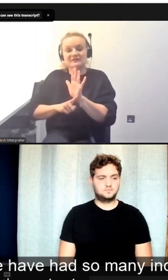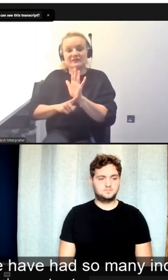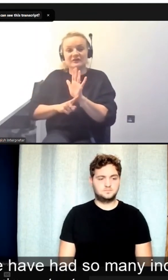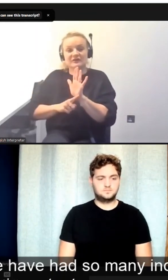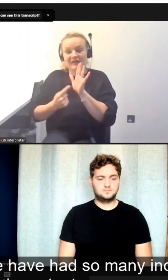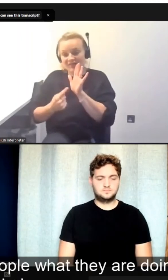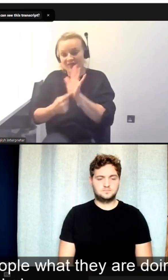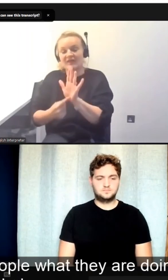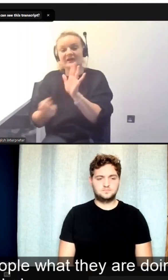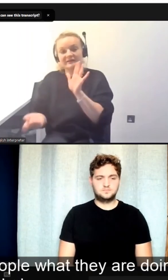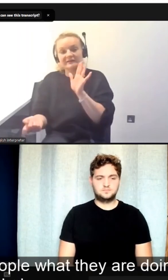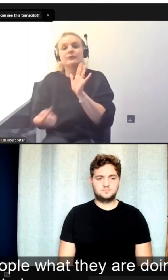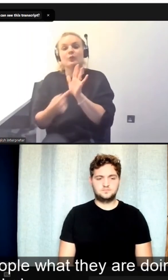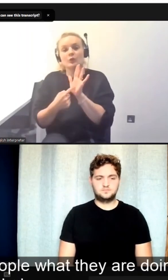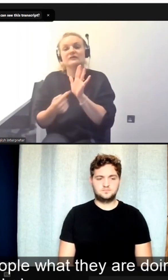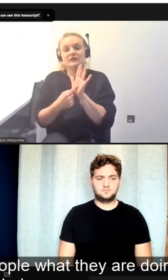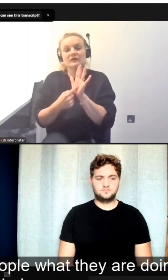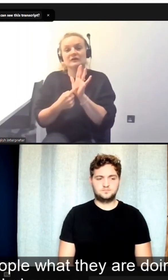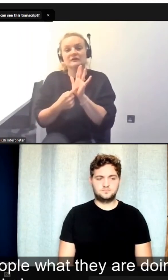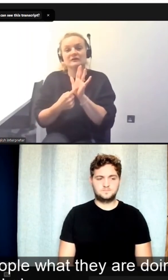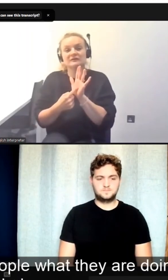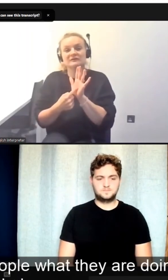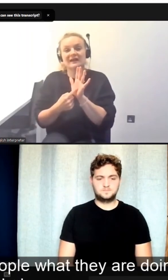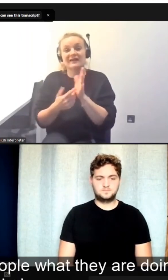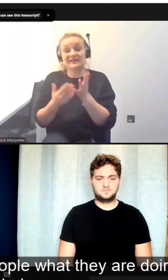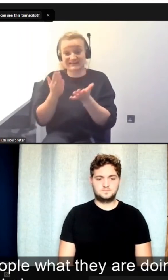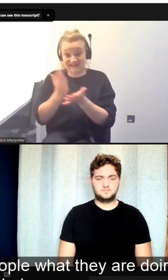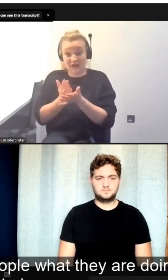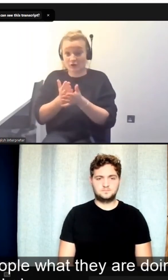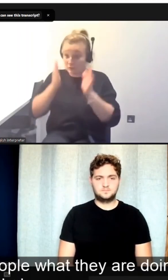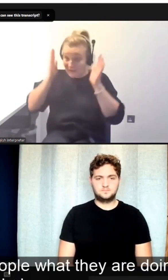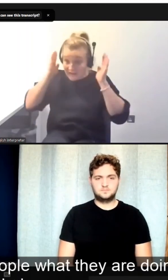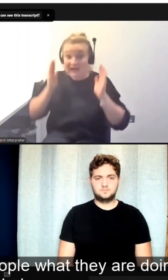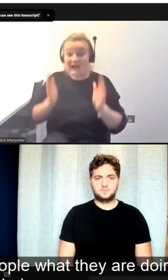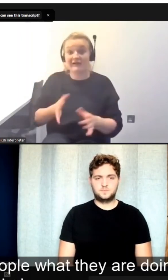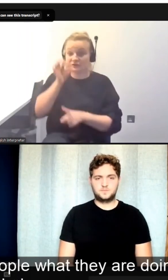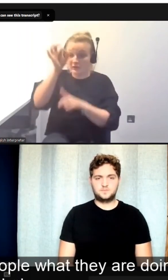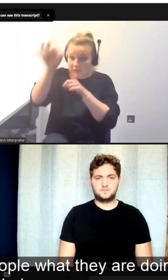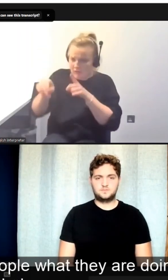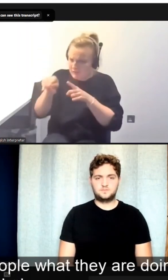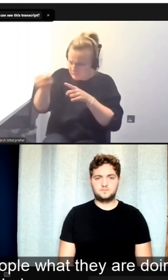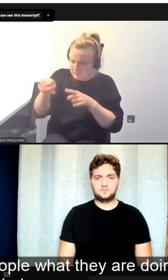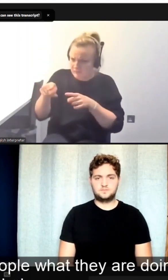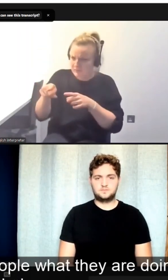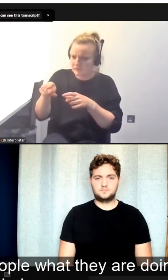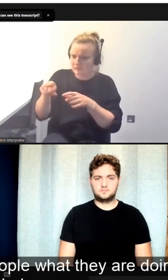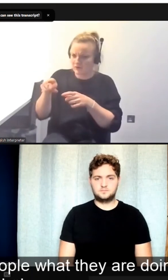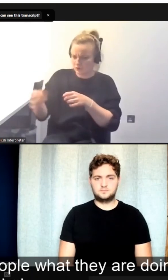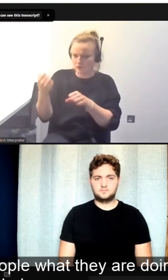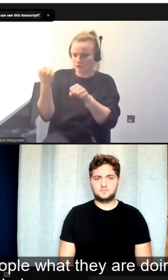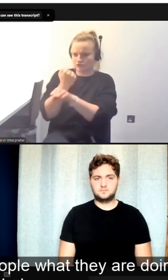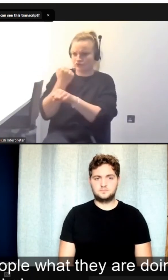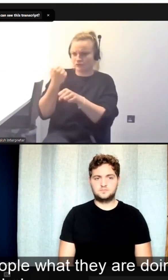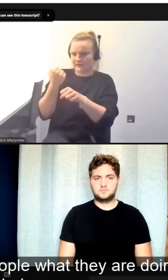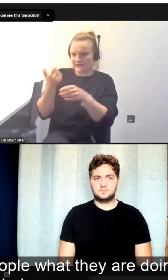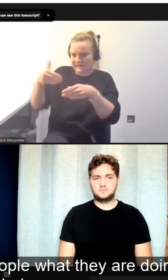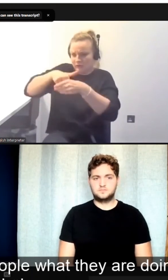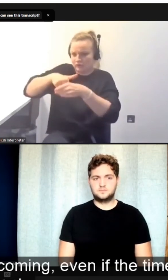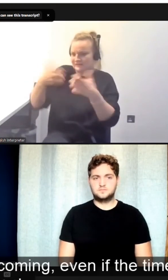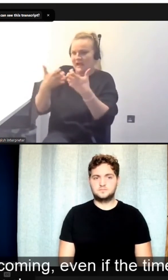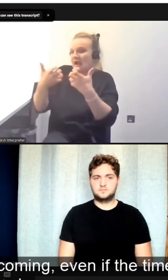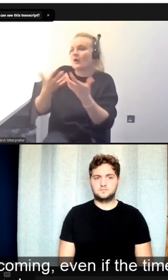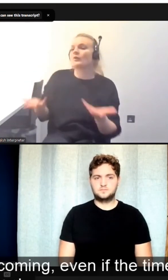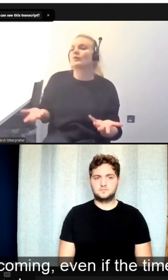important that actually is now legitimate to ask people what they are doing about all manner of excluded groups.